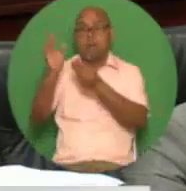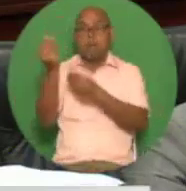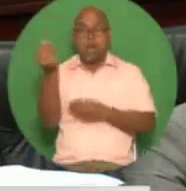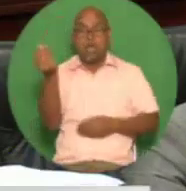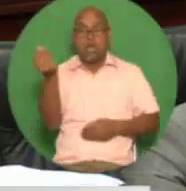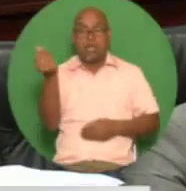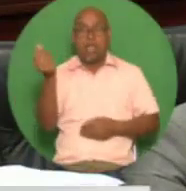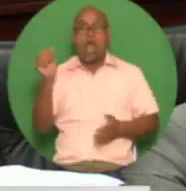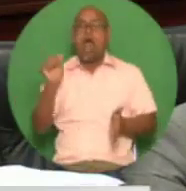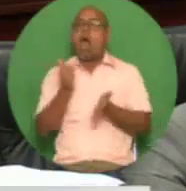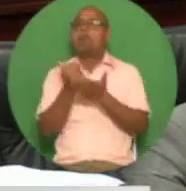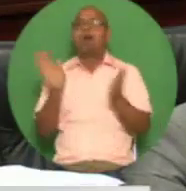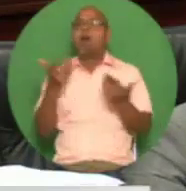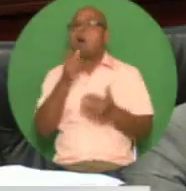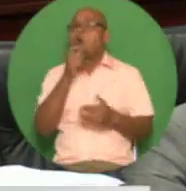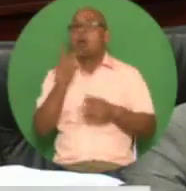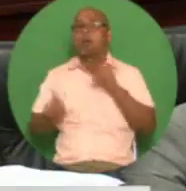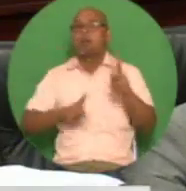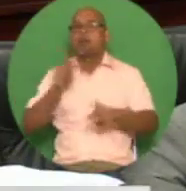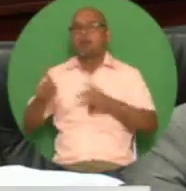The fuel